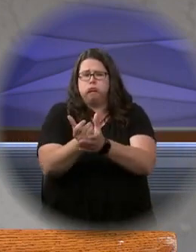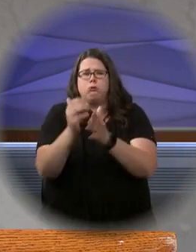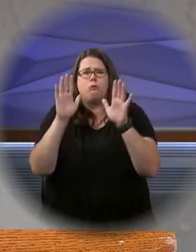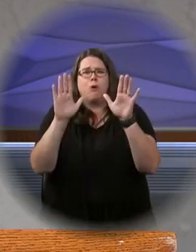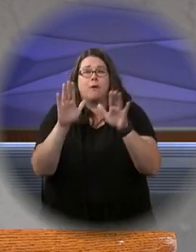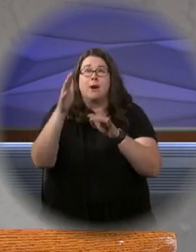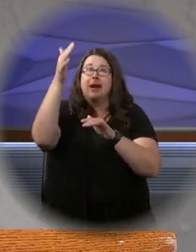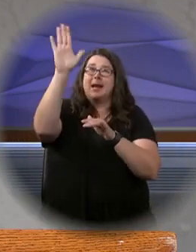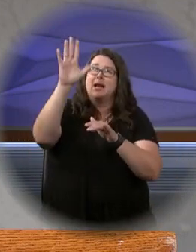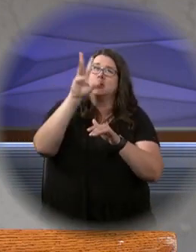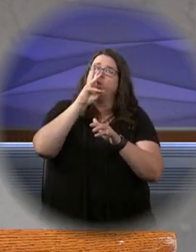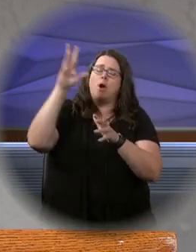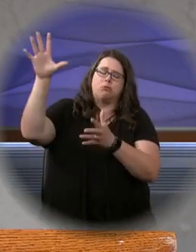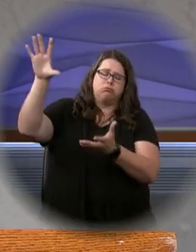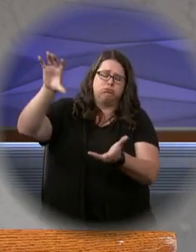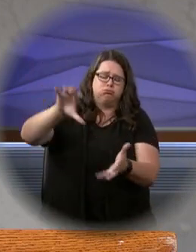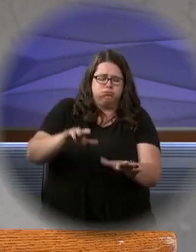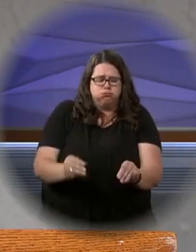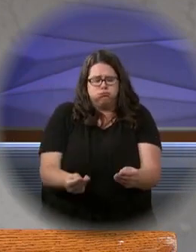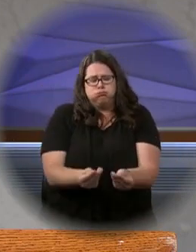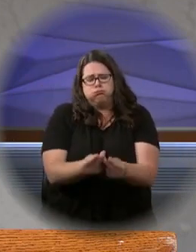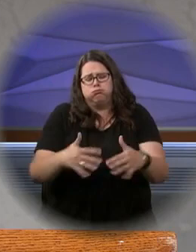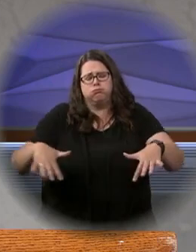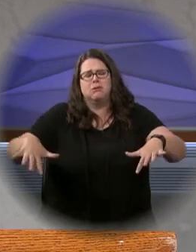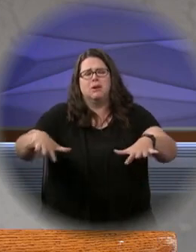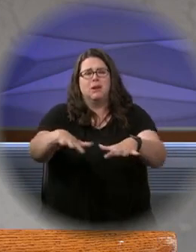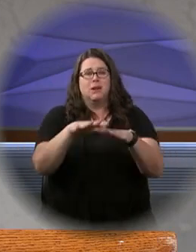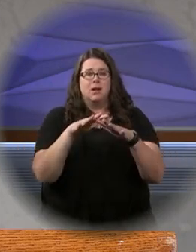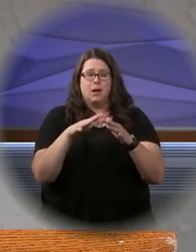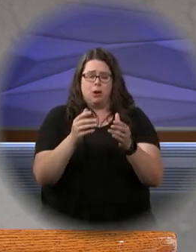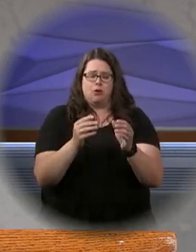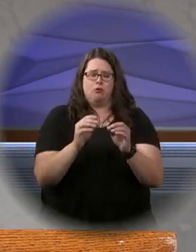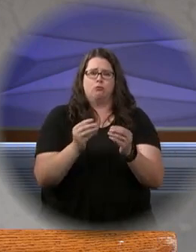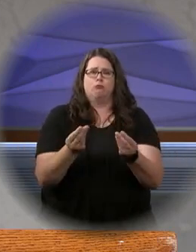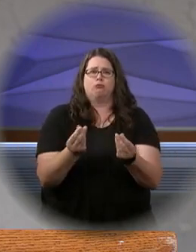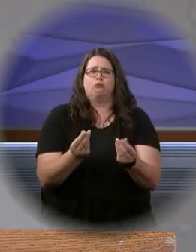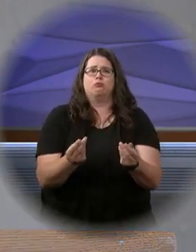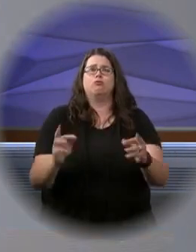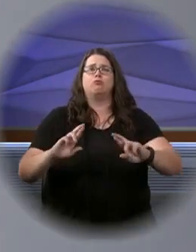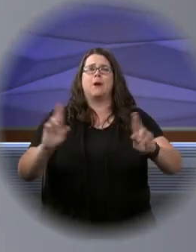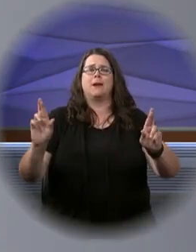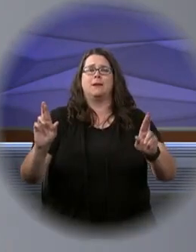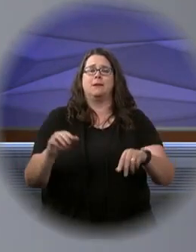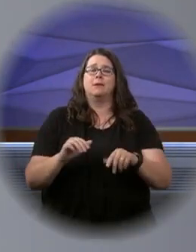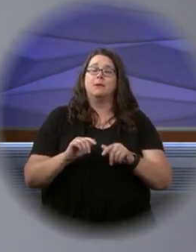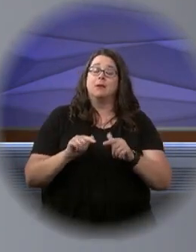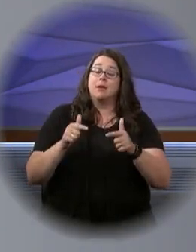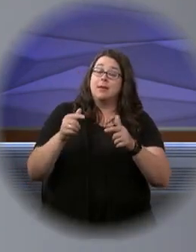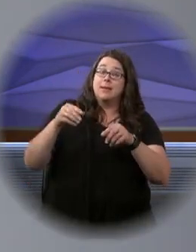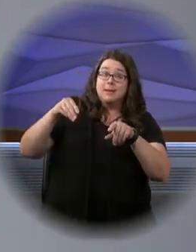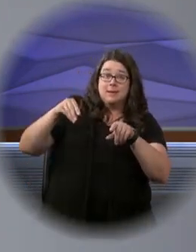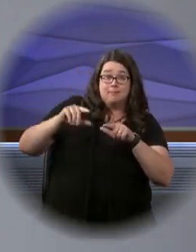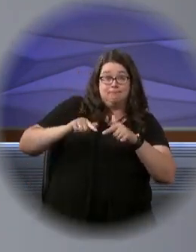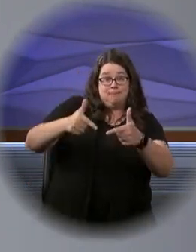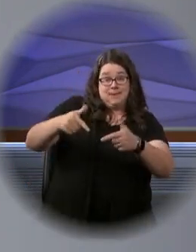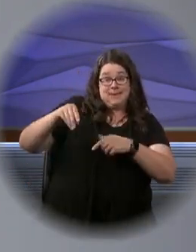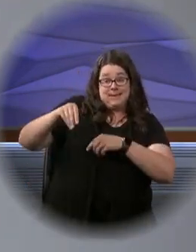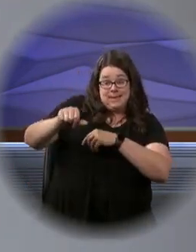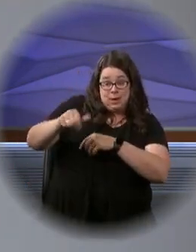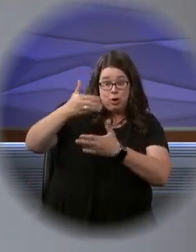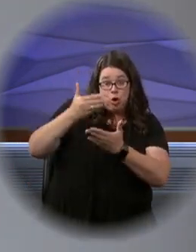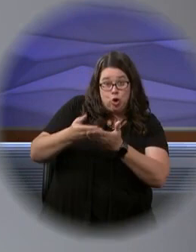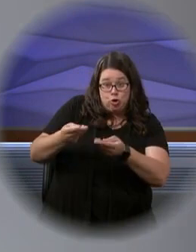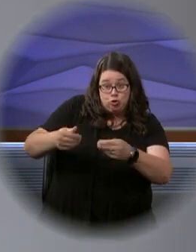God's watercourses are filled. You have prepared the grain. The seed that falls on good ground